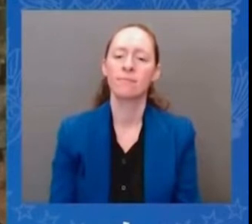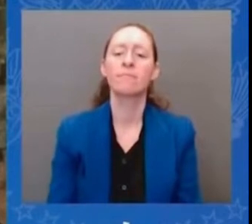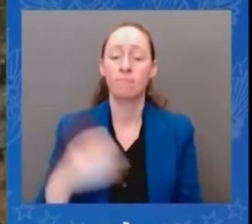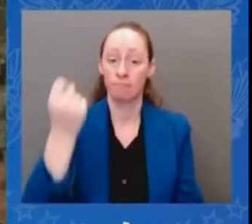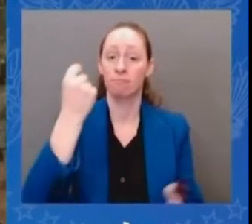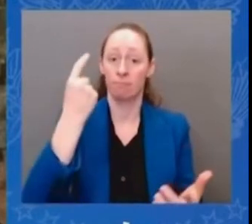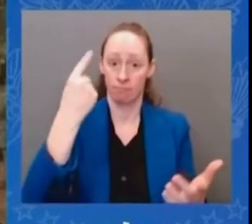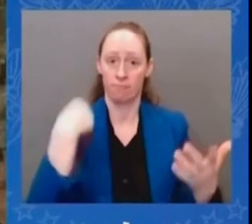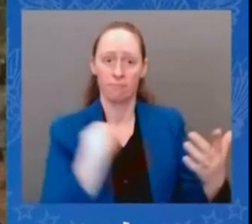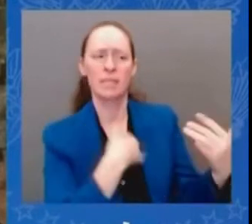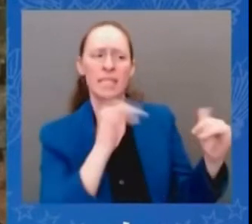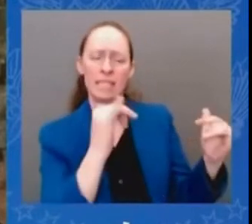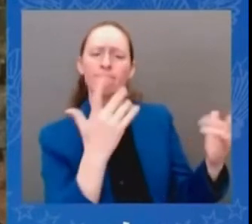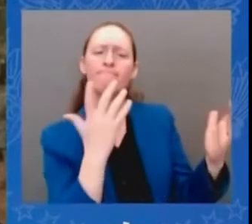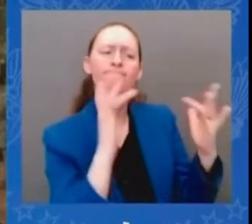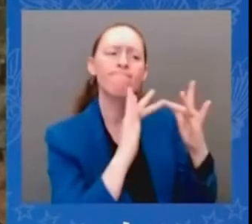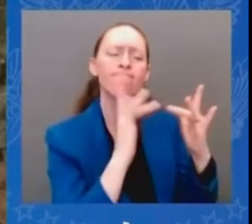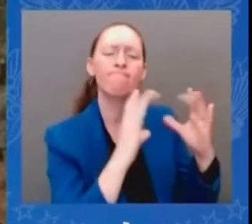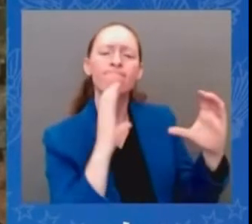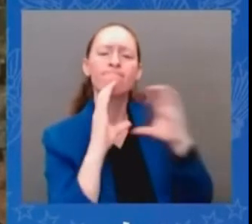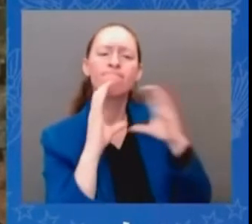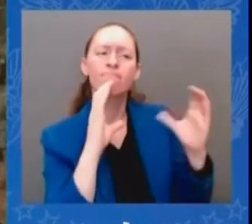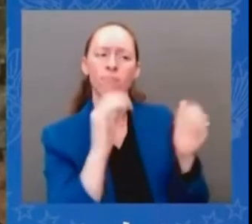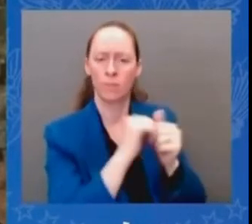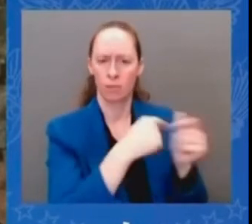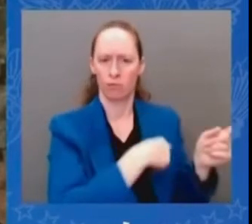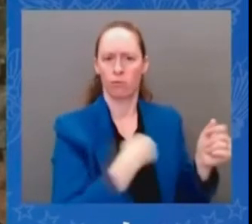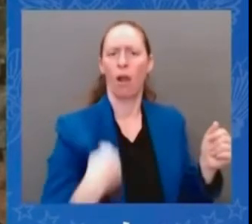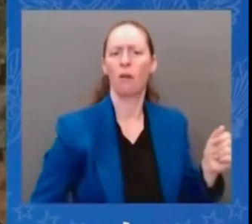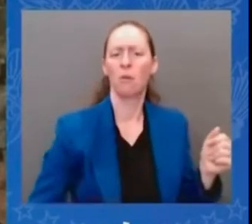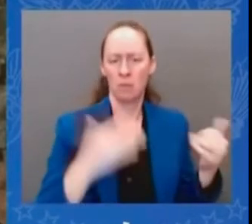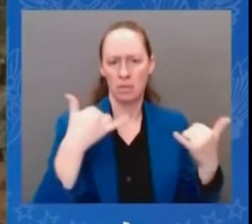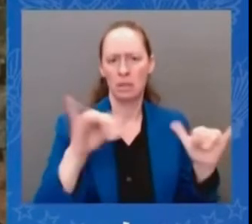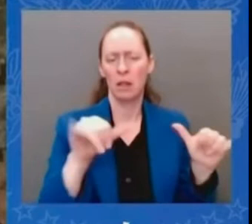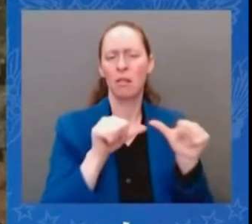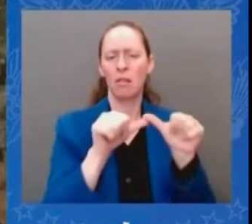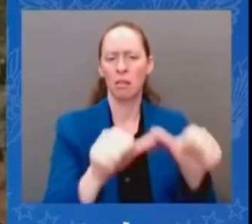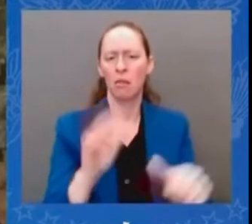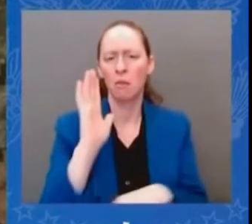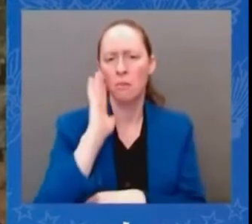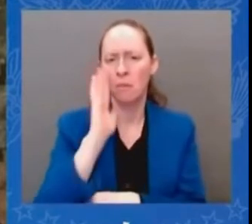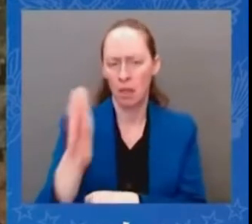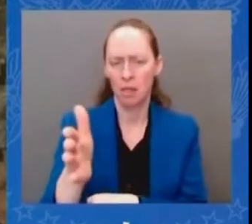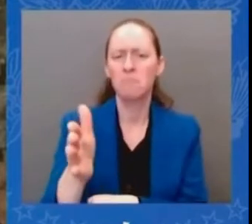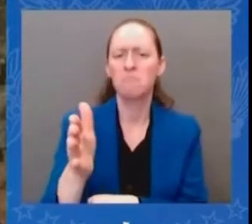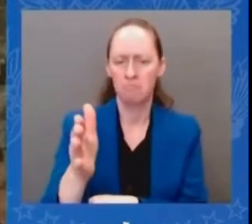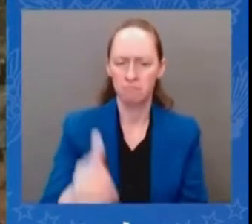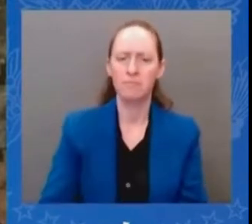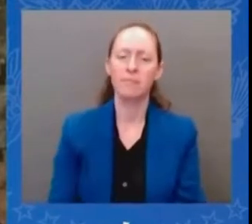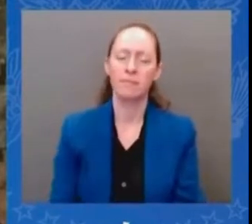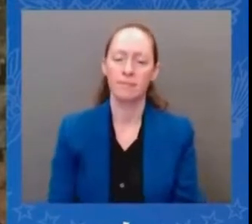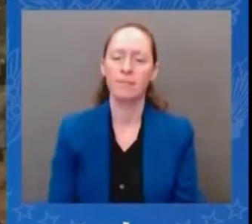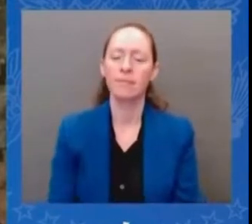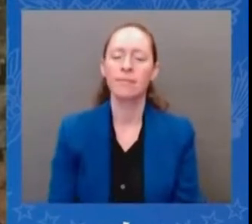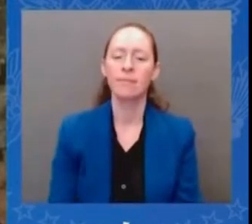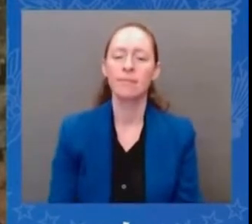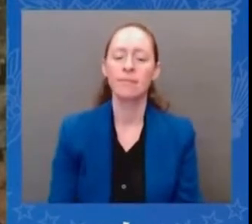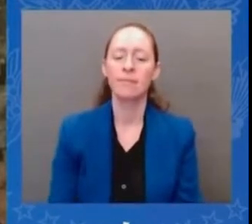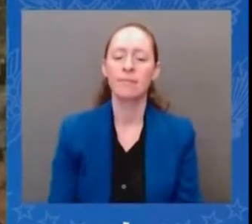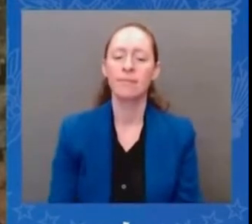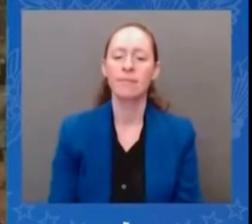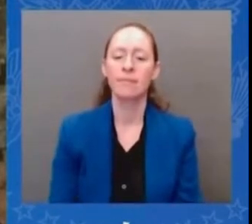on the very issues that matter to the people's lives not only here but also also our allies and our partners